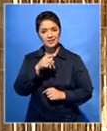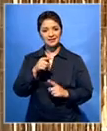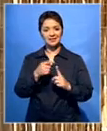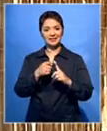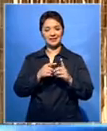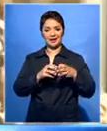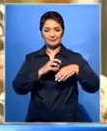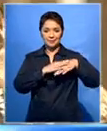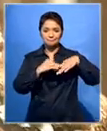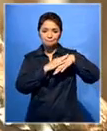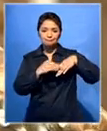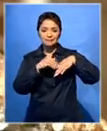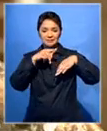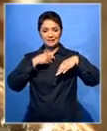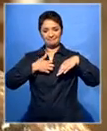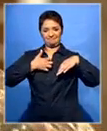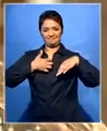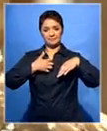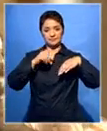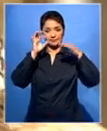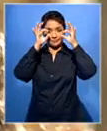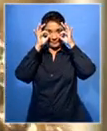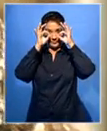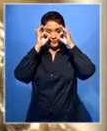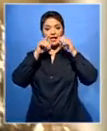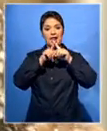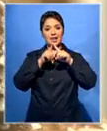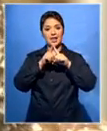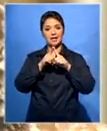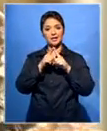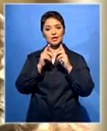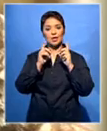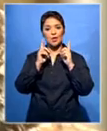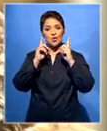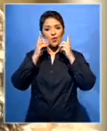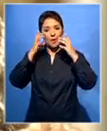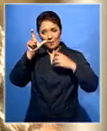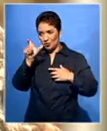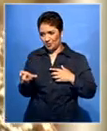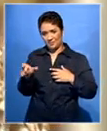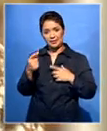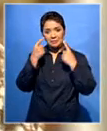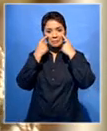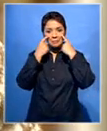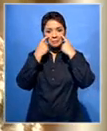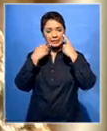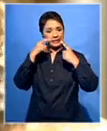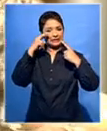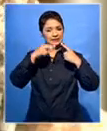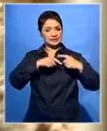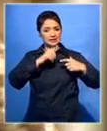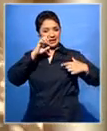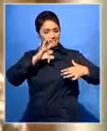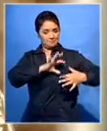makes this little chuckling noise. Their eyes are very much, for me, like human eyes, where you can actually look into the soul of the animal.